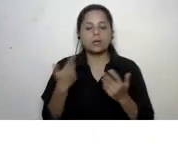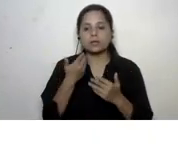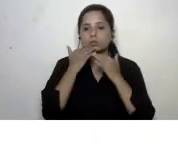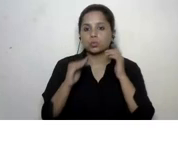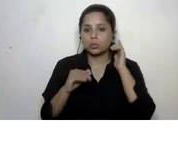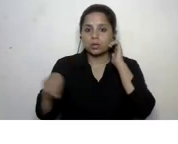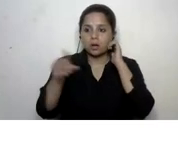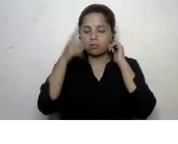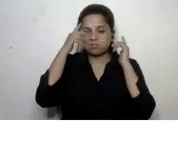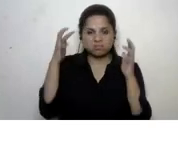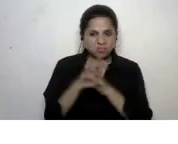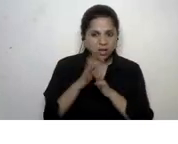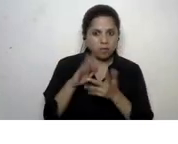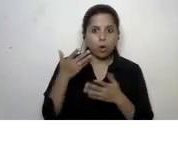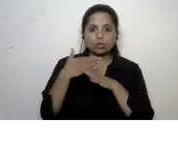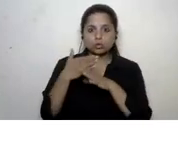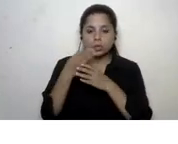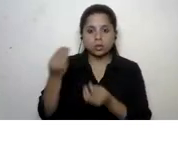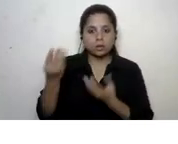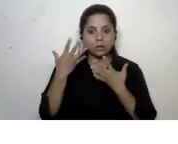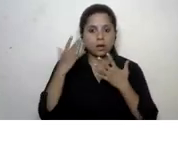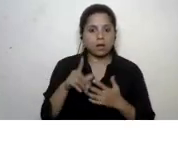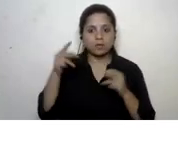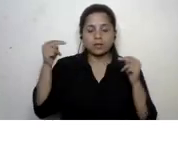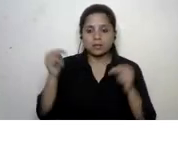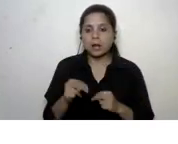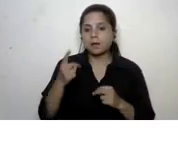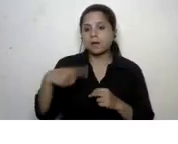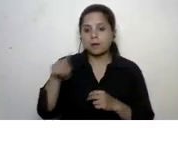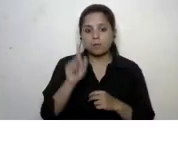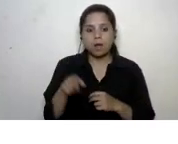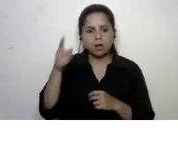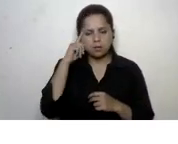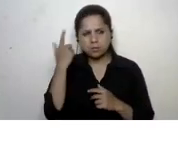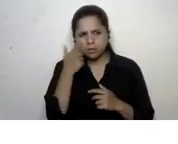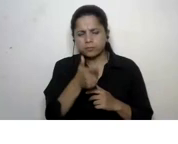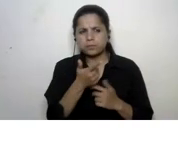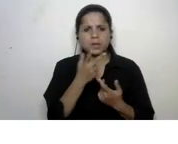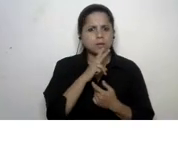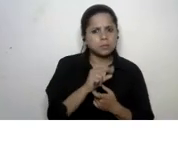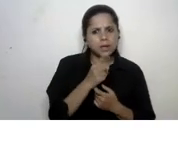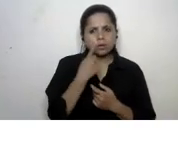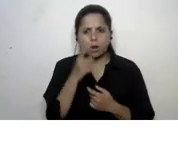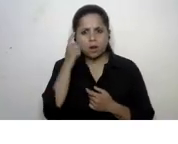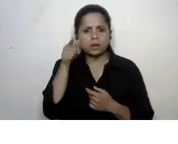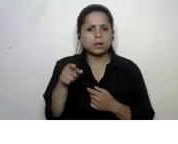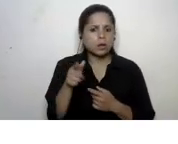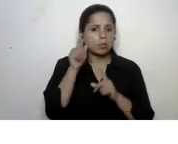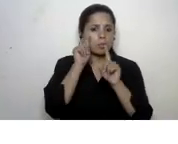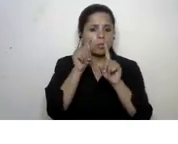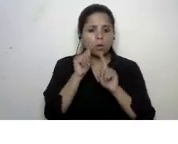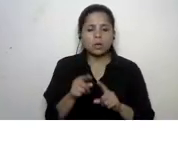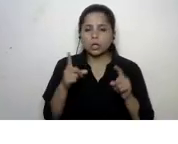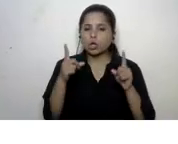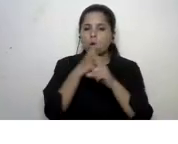are distressed or when they're sharing something which requires them to nuance it and articulate it uh these issues are really complex